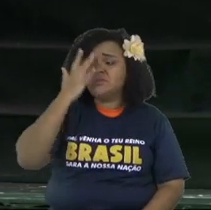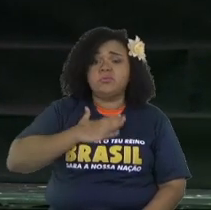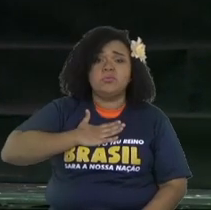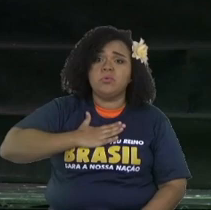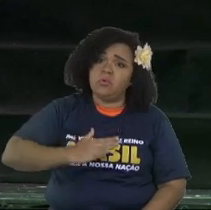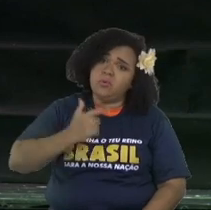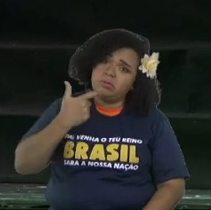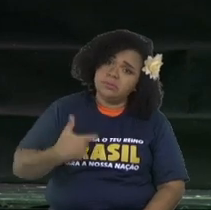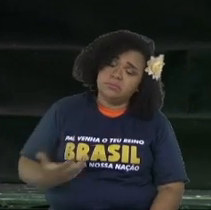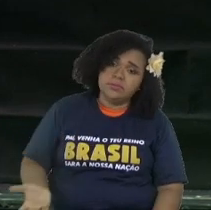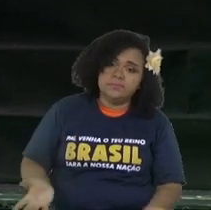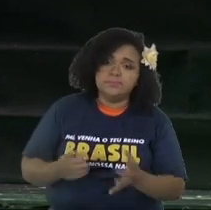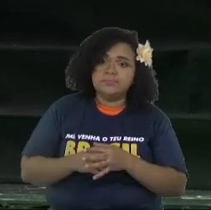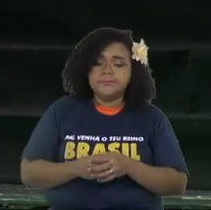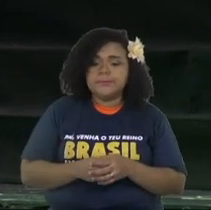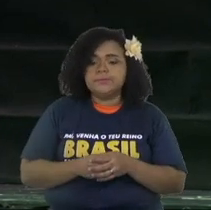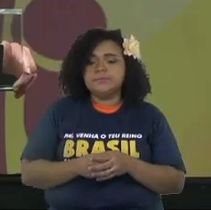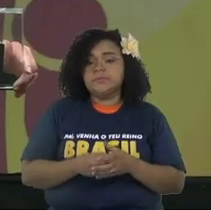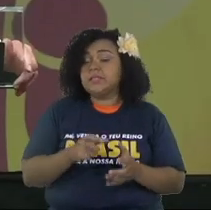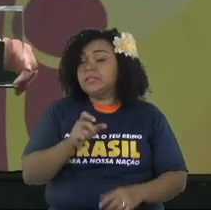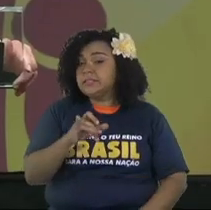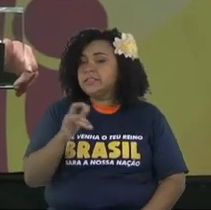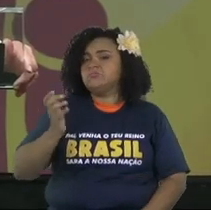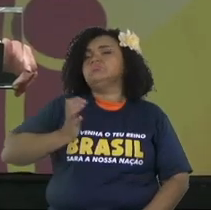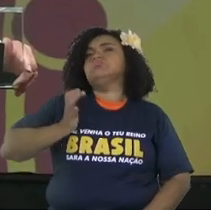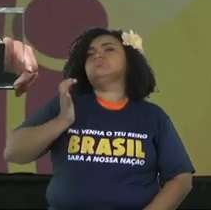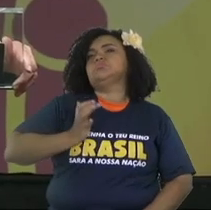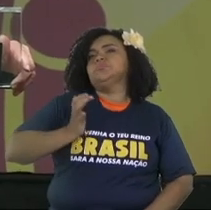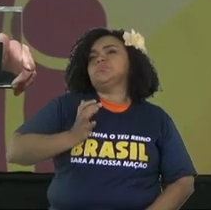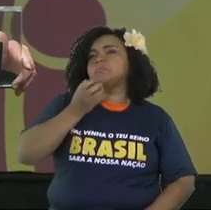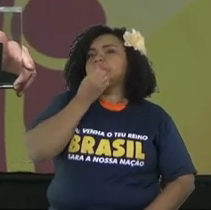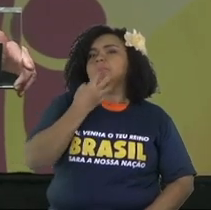What matters? What really matters, actually?